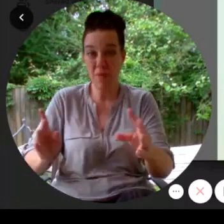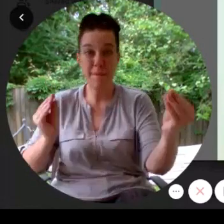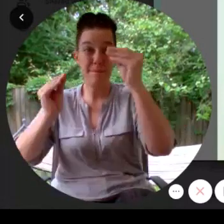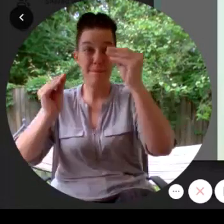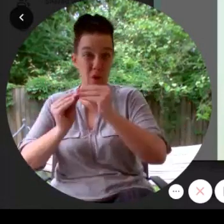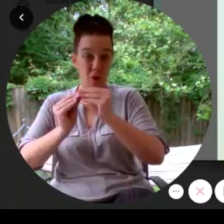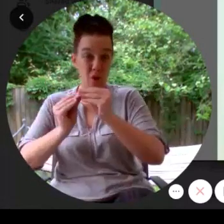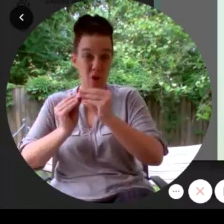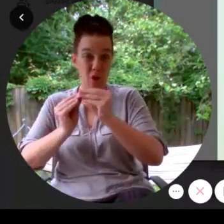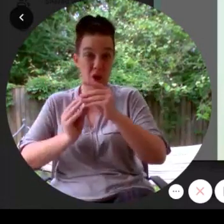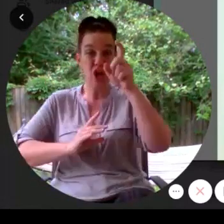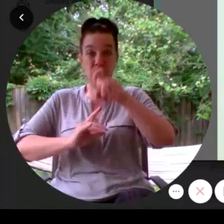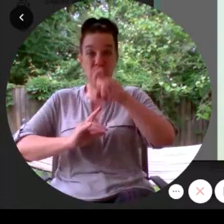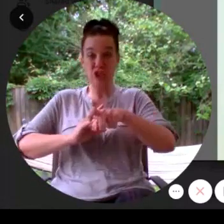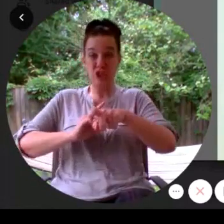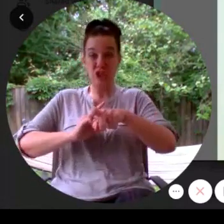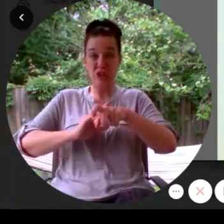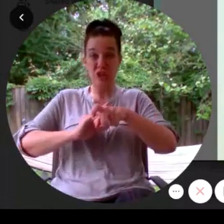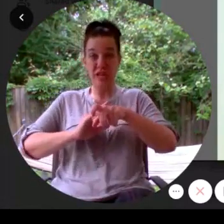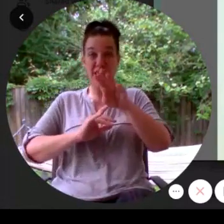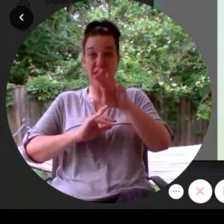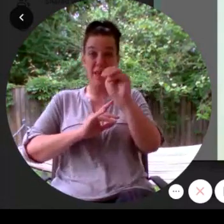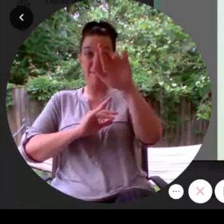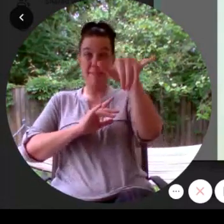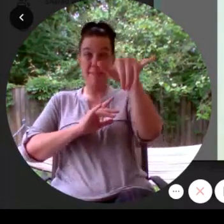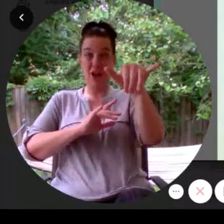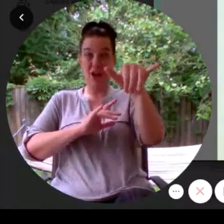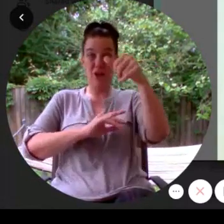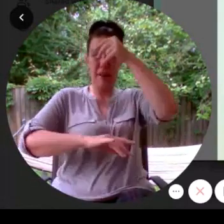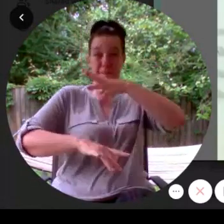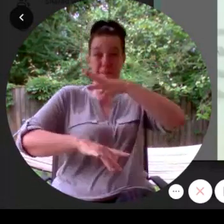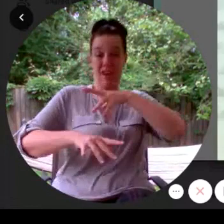disband and go work for the crown